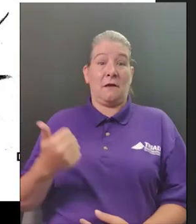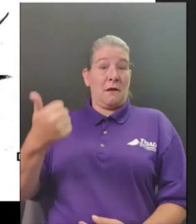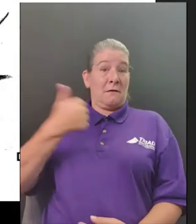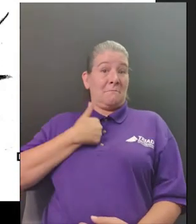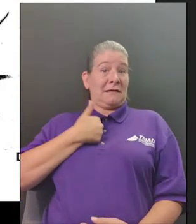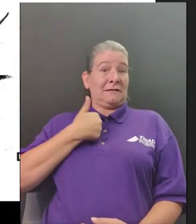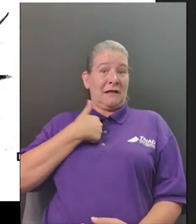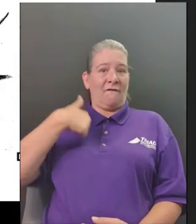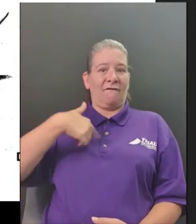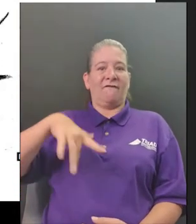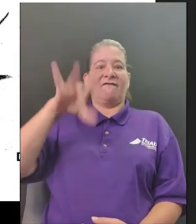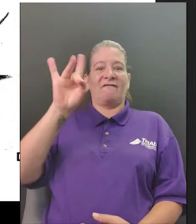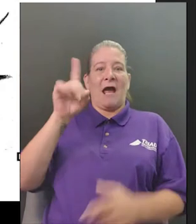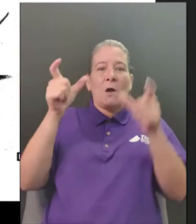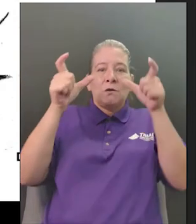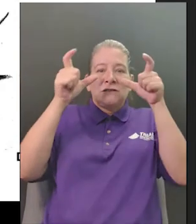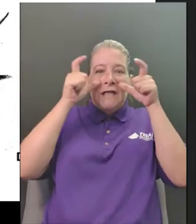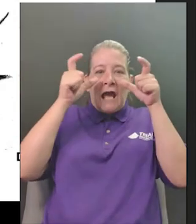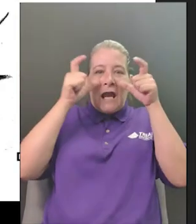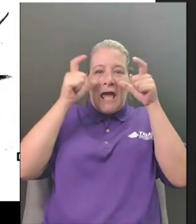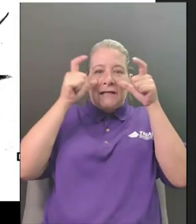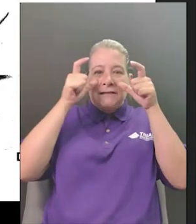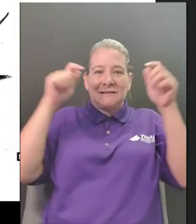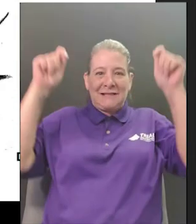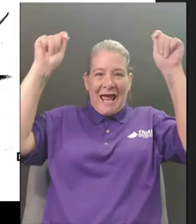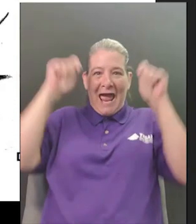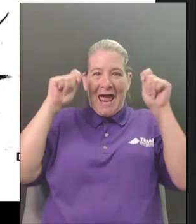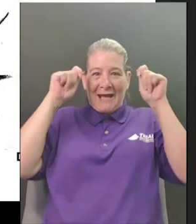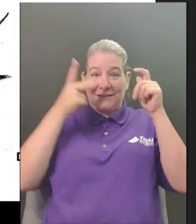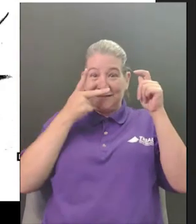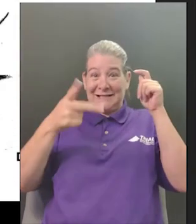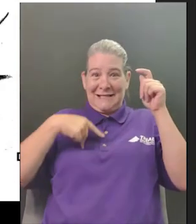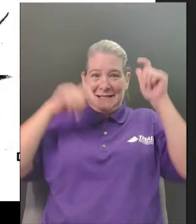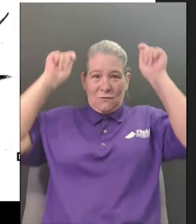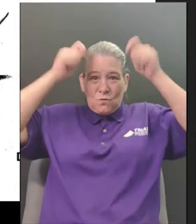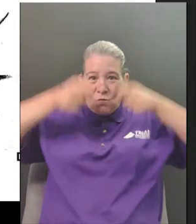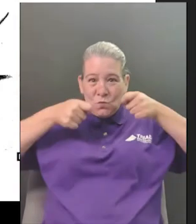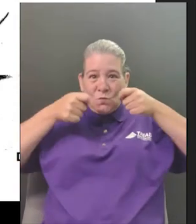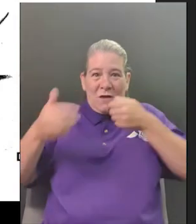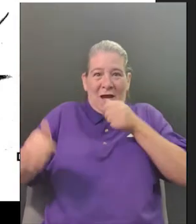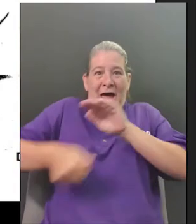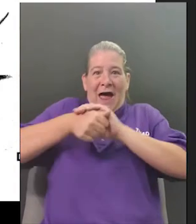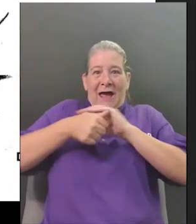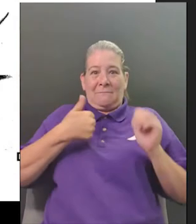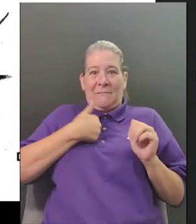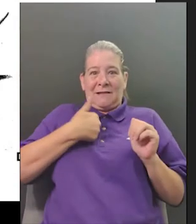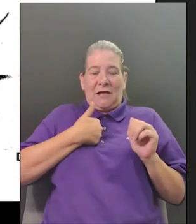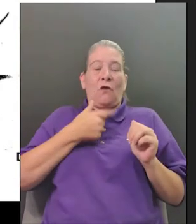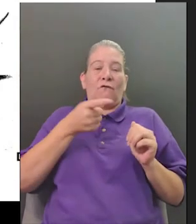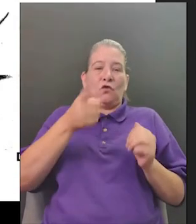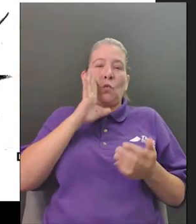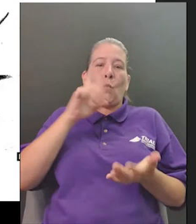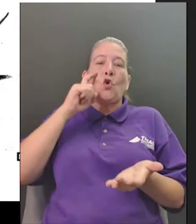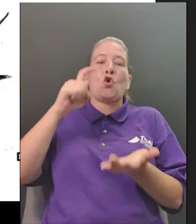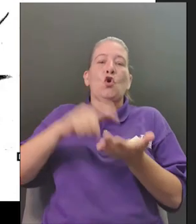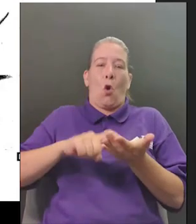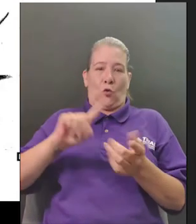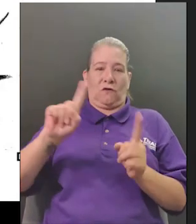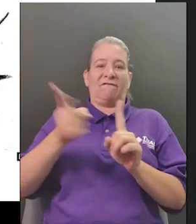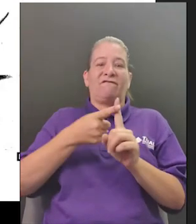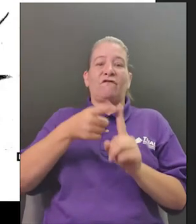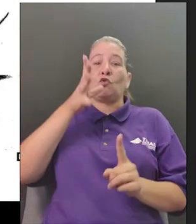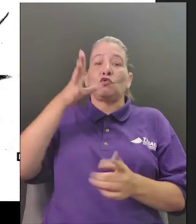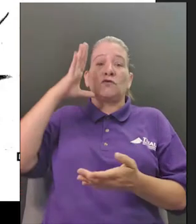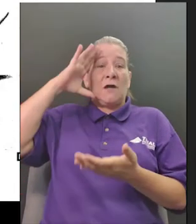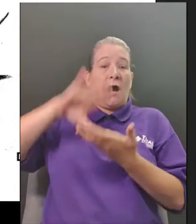inspired by her and i wish i could see what you found maybe you have a halloween mask or costume